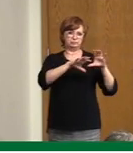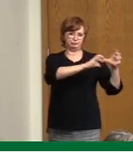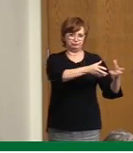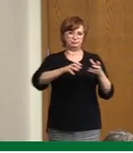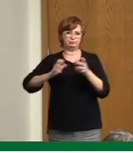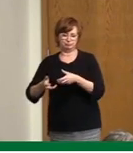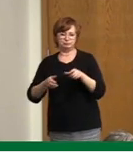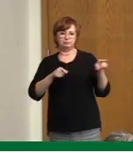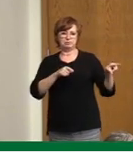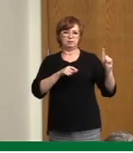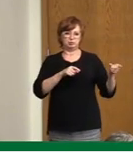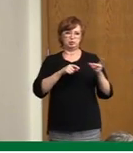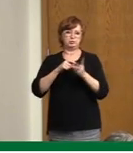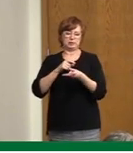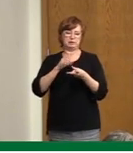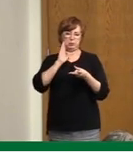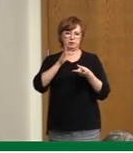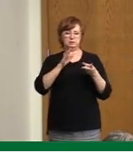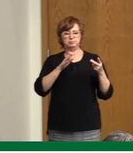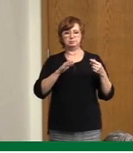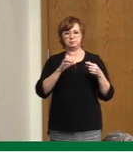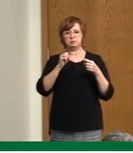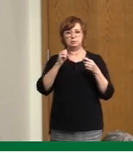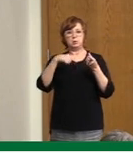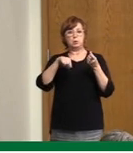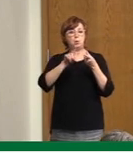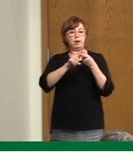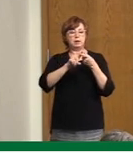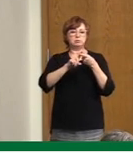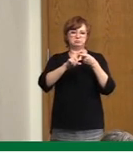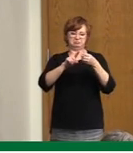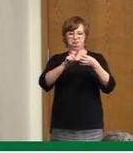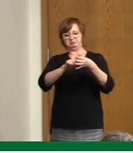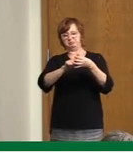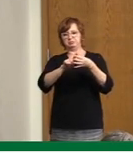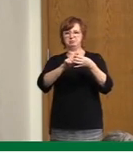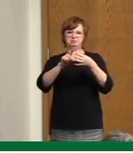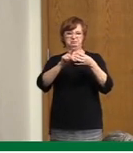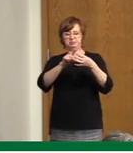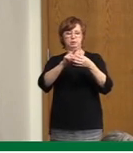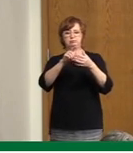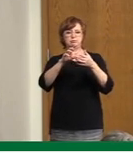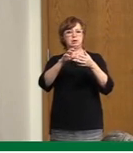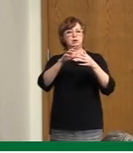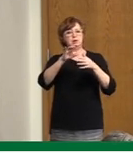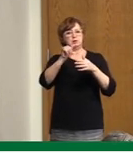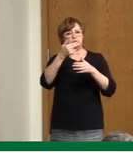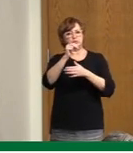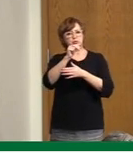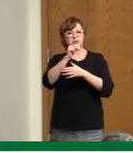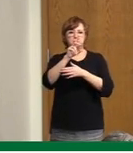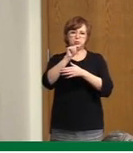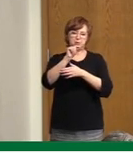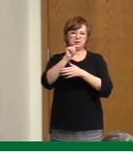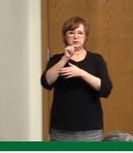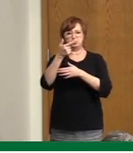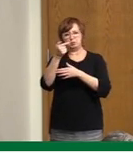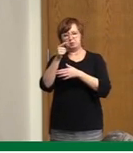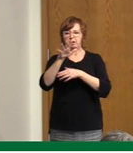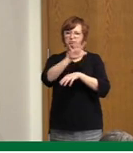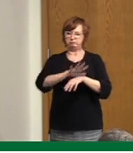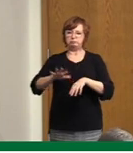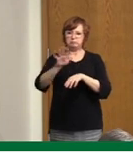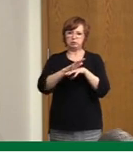deliveries will be early in the new year. Saskatchewan's per capita share that we should be receiving on the first quarter of